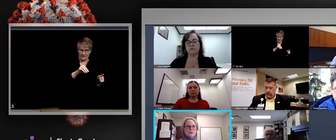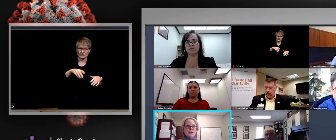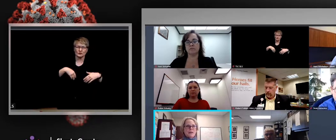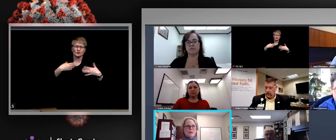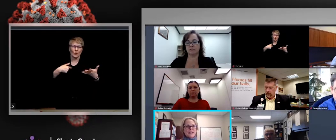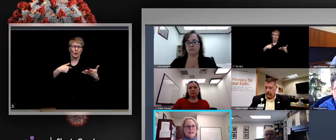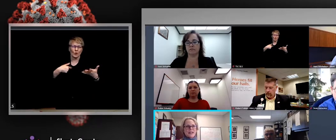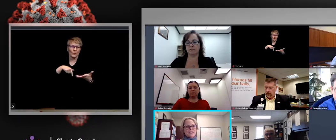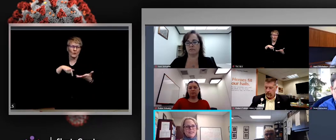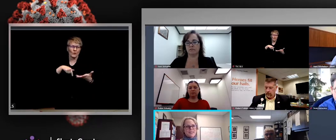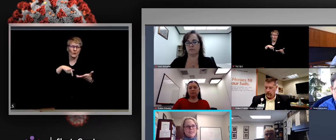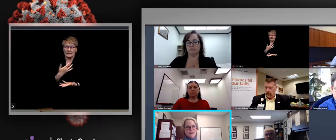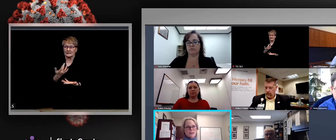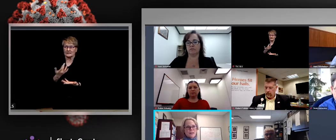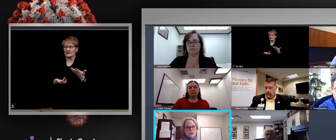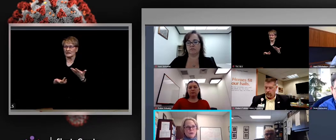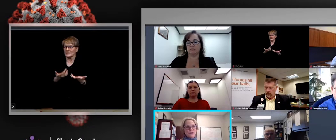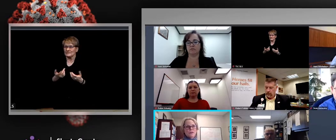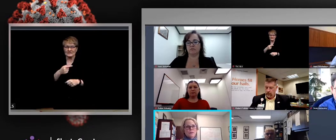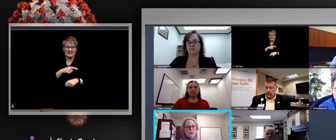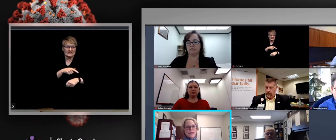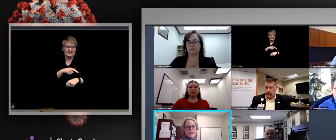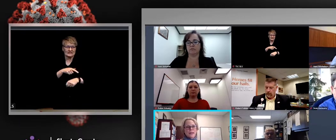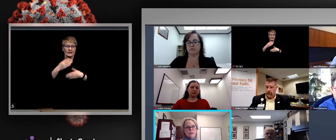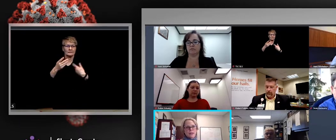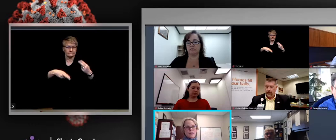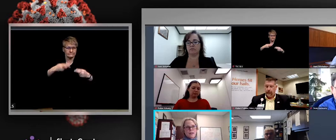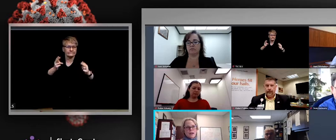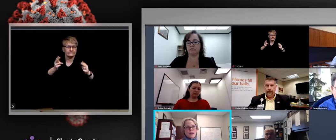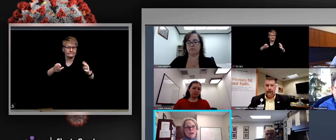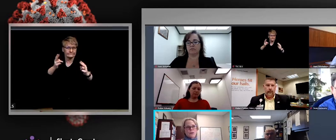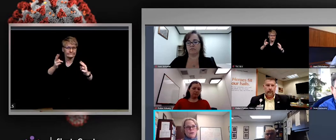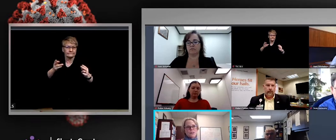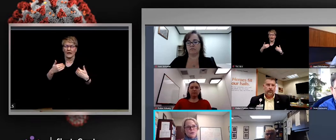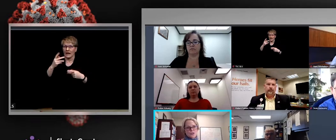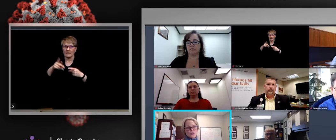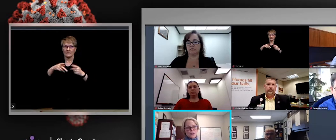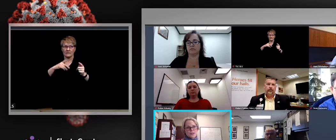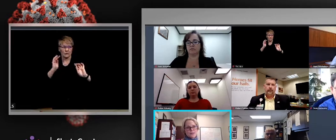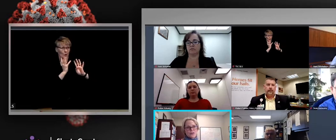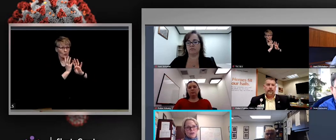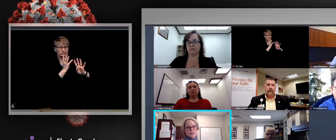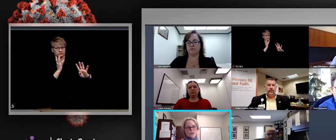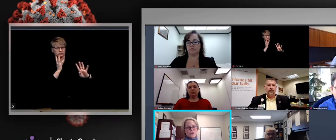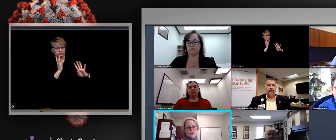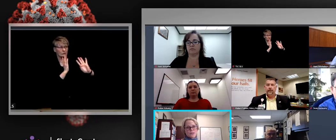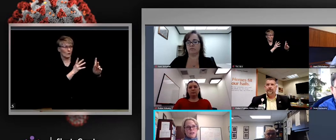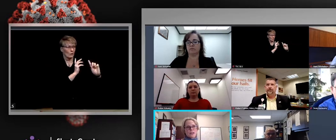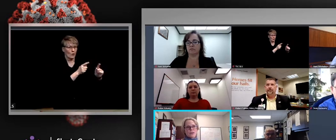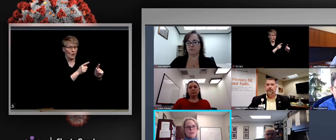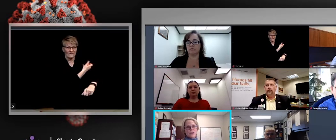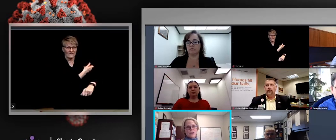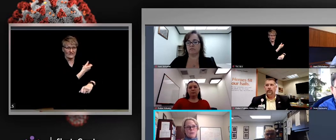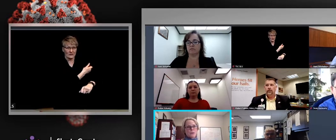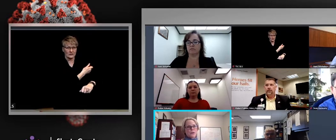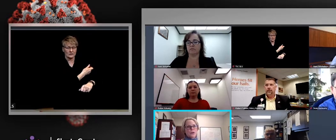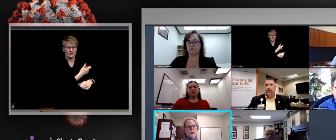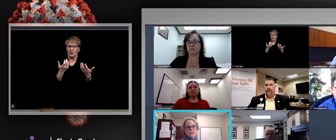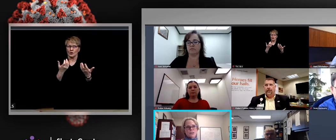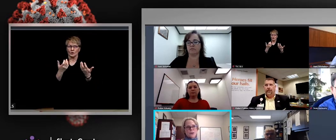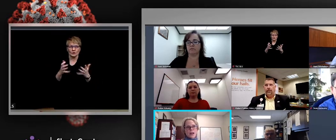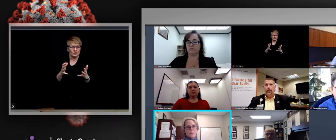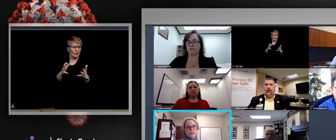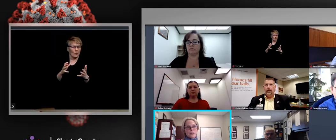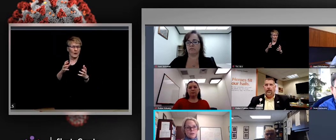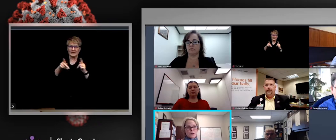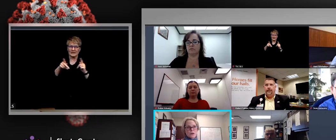crunch. We want to get people vaccinated as quickly as possible to avoid having an increased transmission as these variant strains increase in our community. We